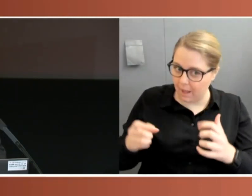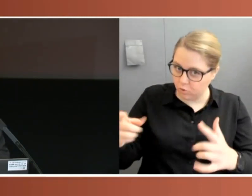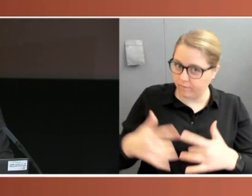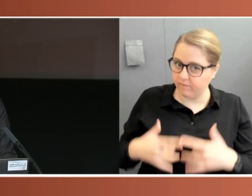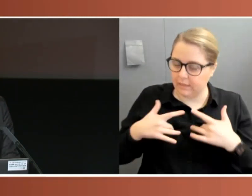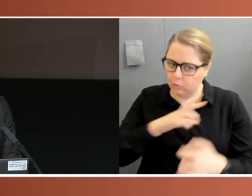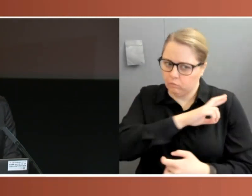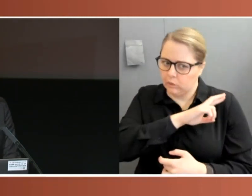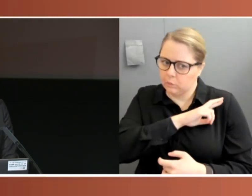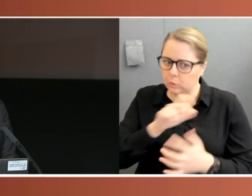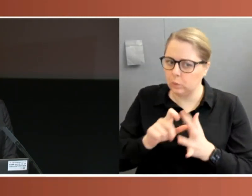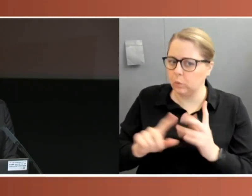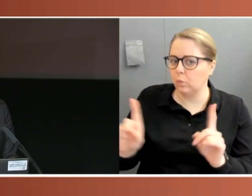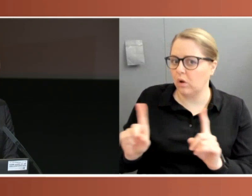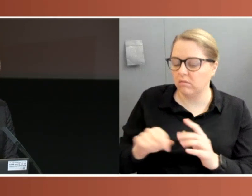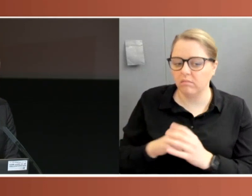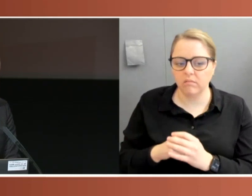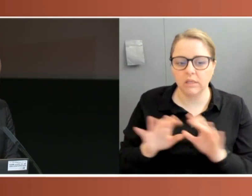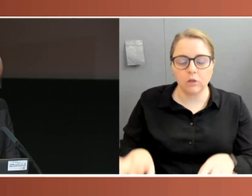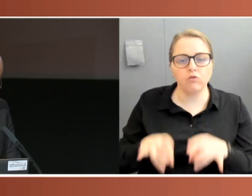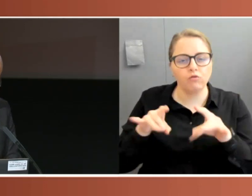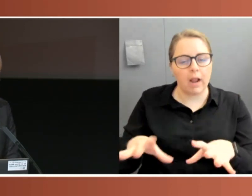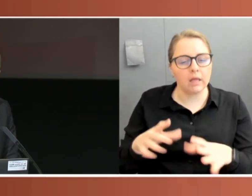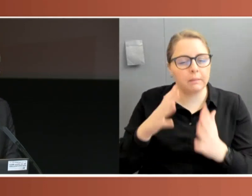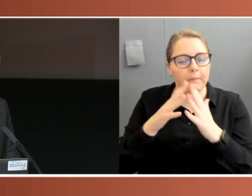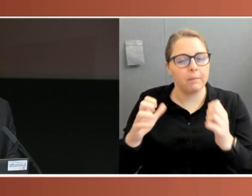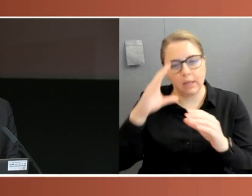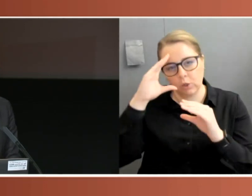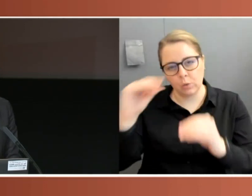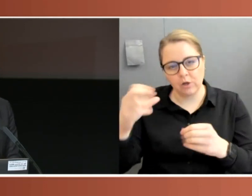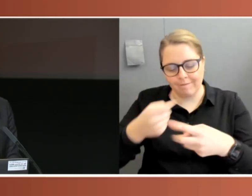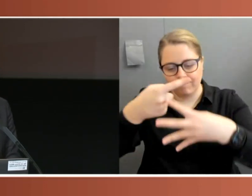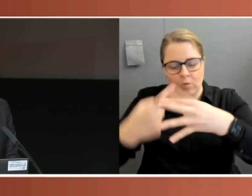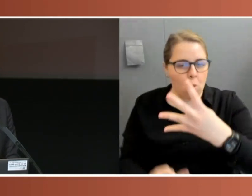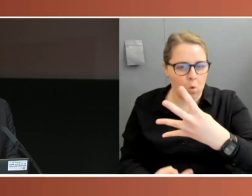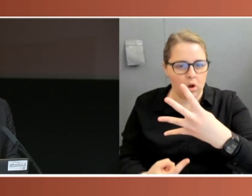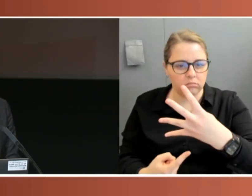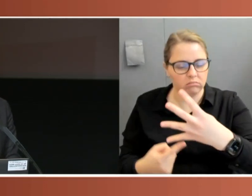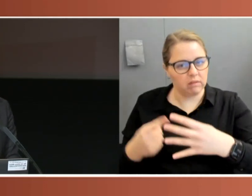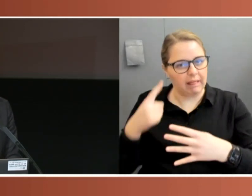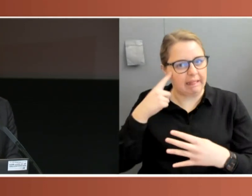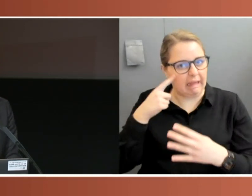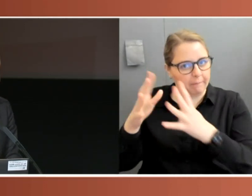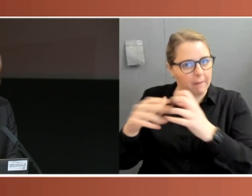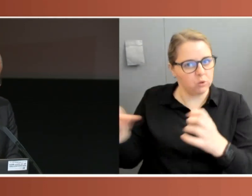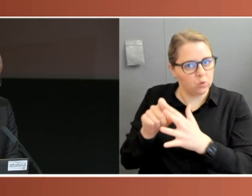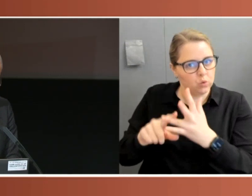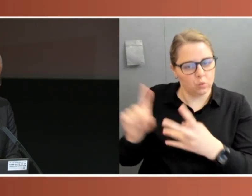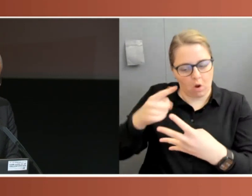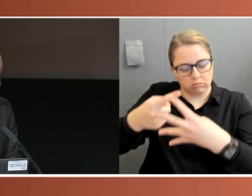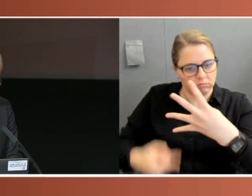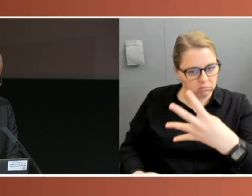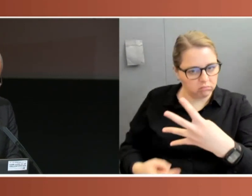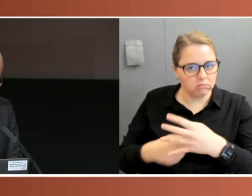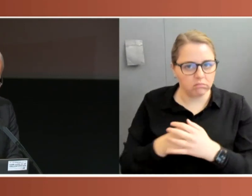Australian Parliamentary Education Office sets out four main functions that it thinks this parliament should fulfil that I think obviously apply